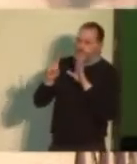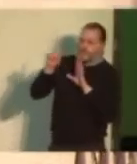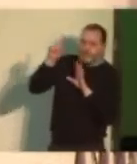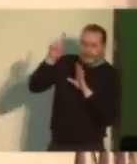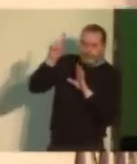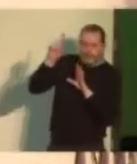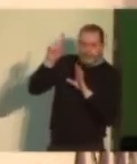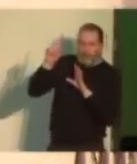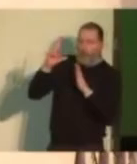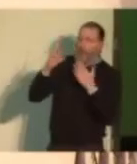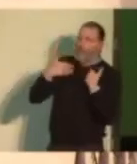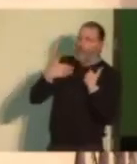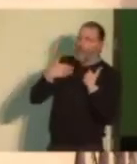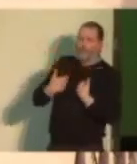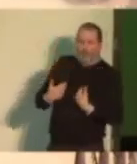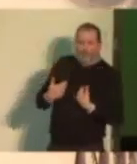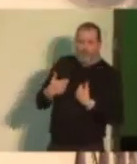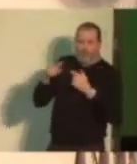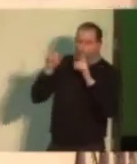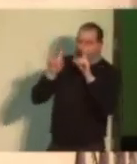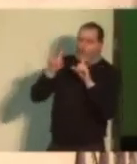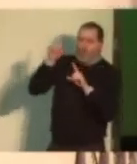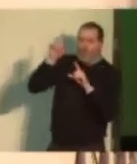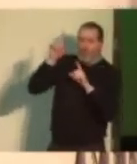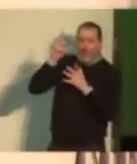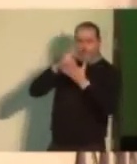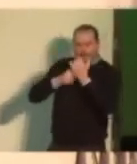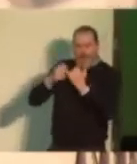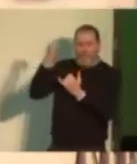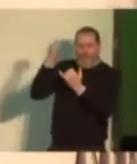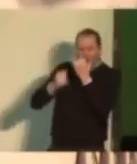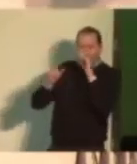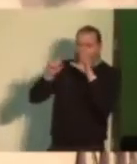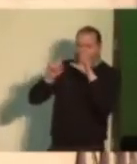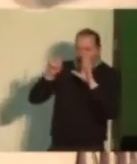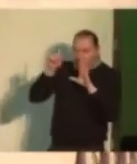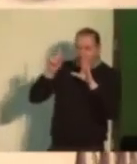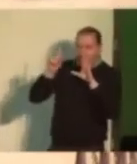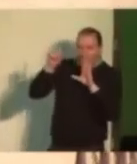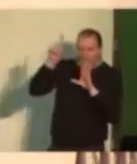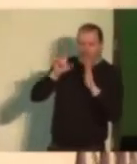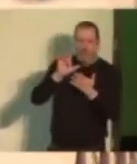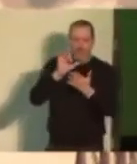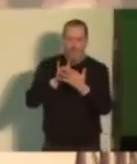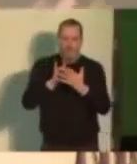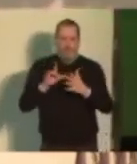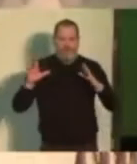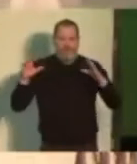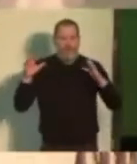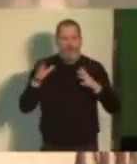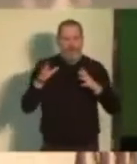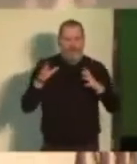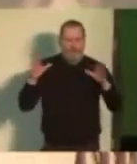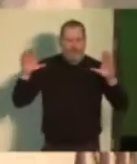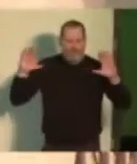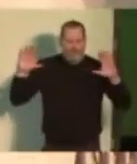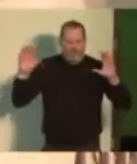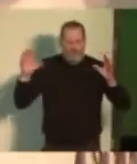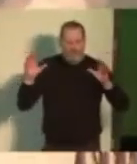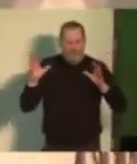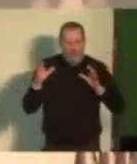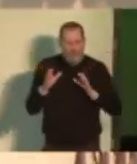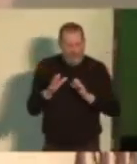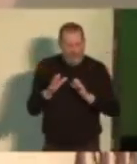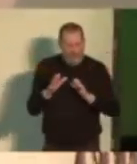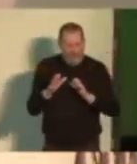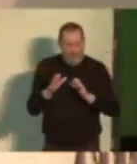phenomenally rich are becoming richer. You're seeing a middle class continue to shrink and you're seeing